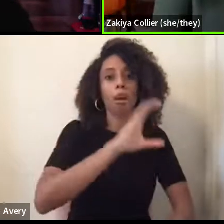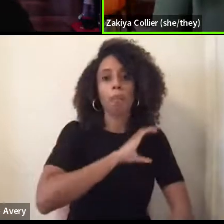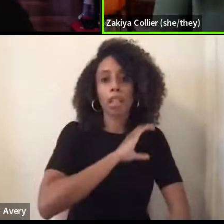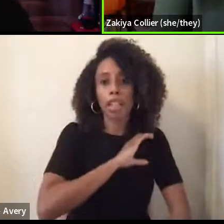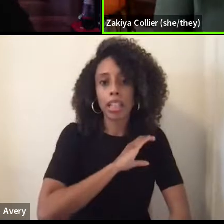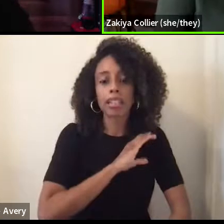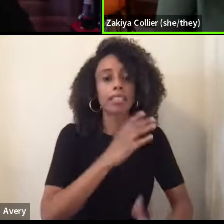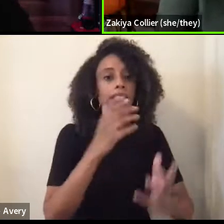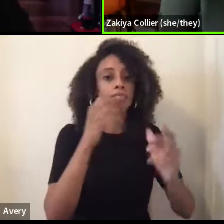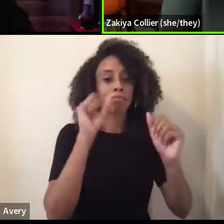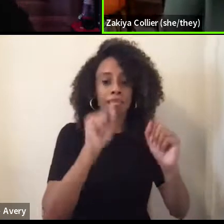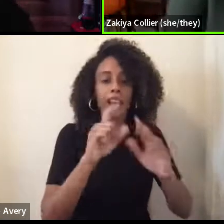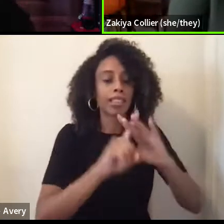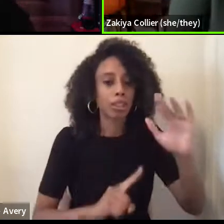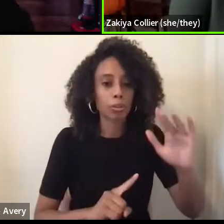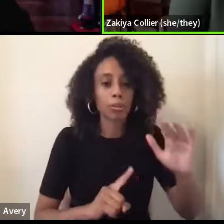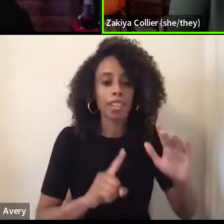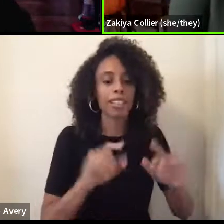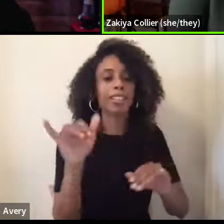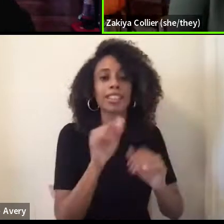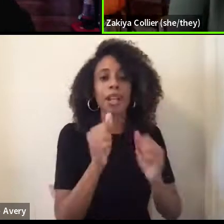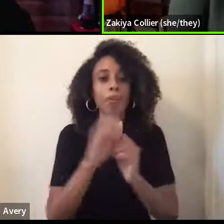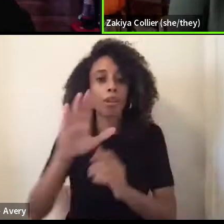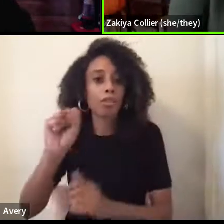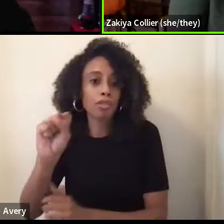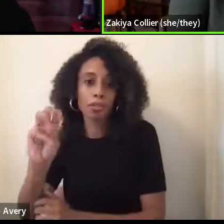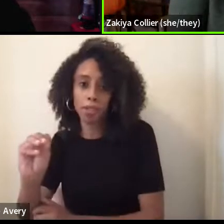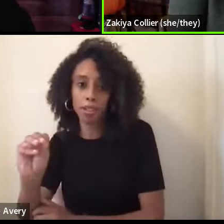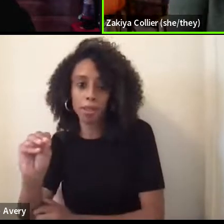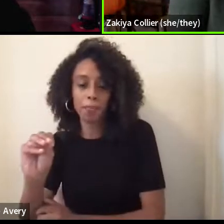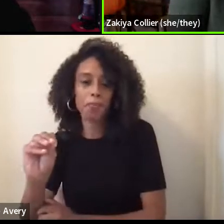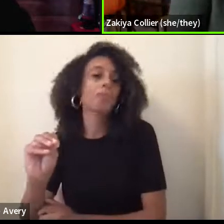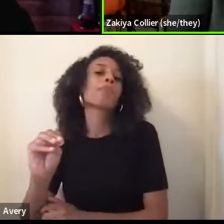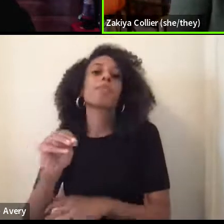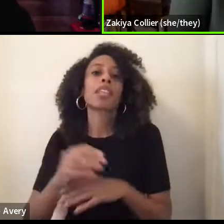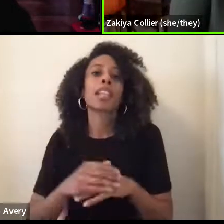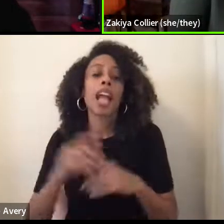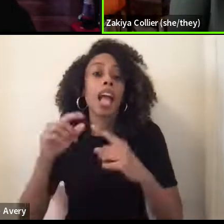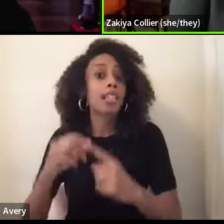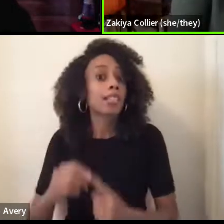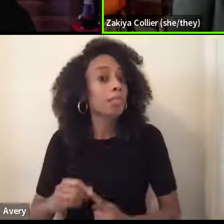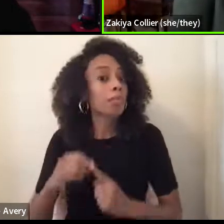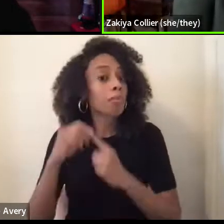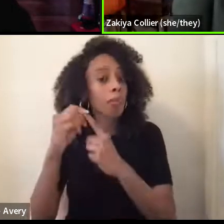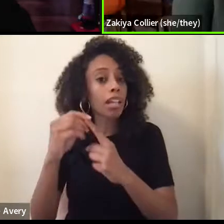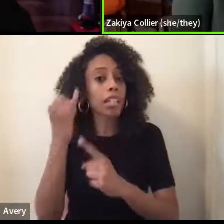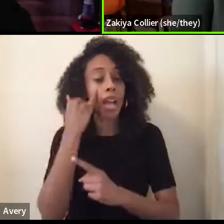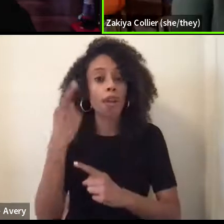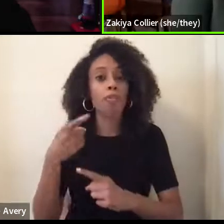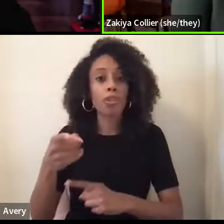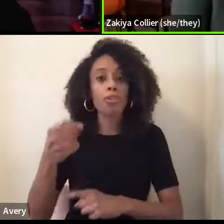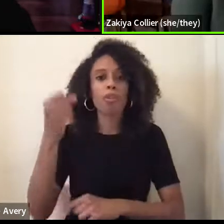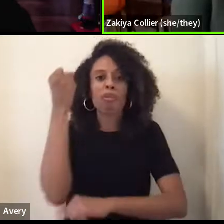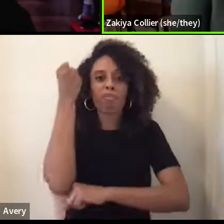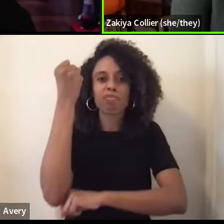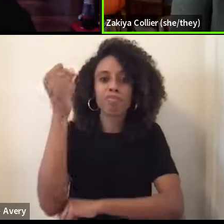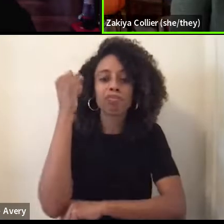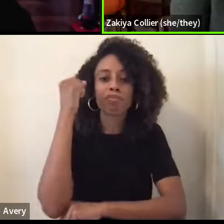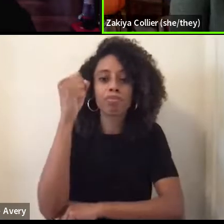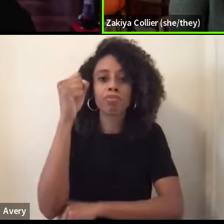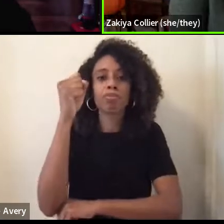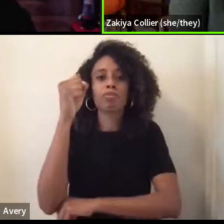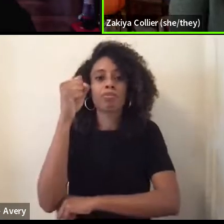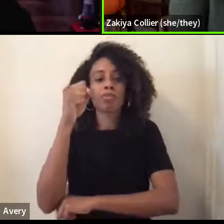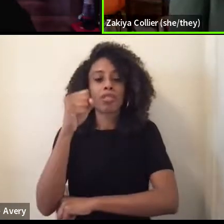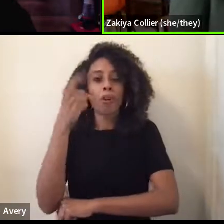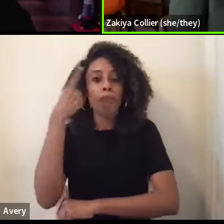can disappear tomorrow. So can your social media accounts, um, especially if you are advocating for yourself as, as, a black